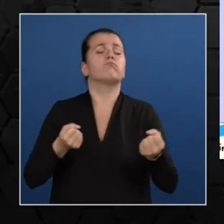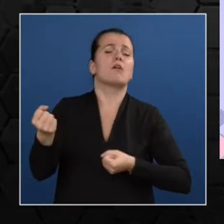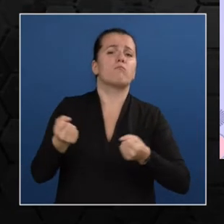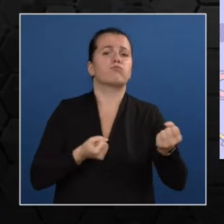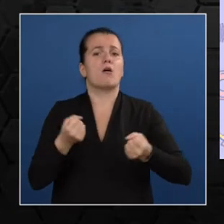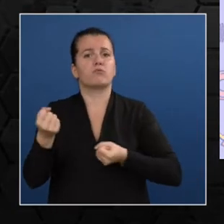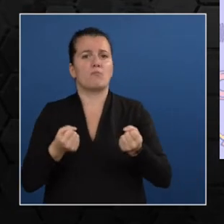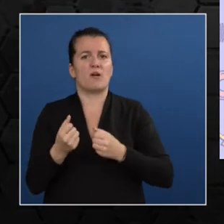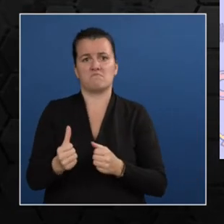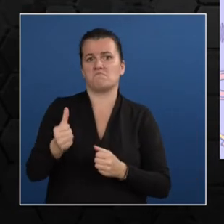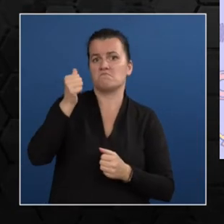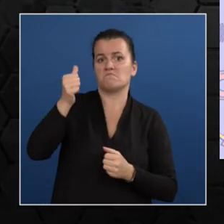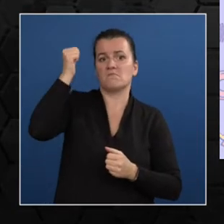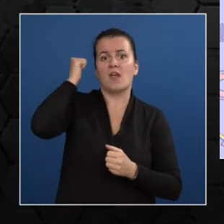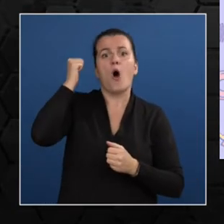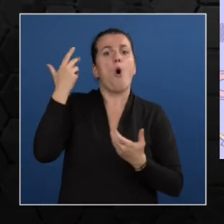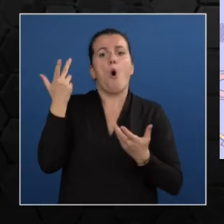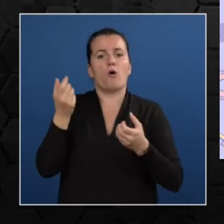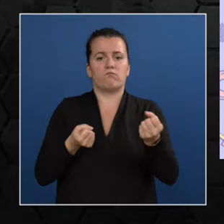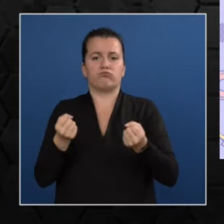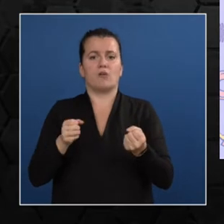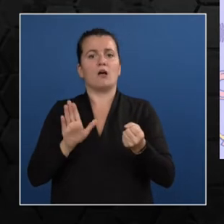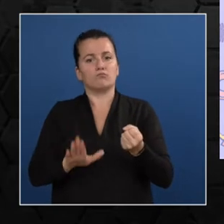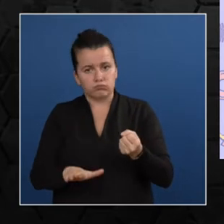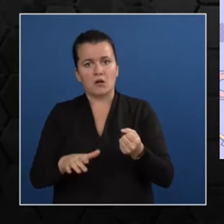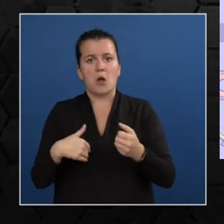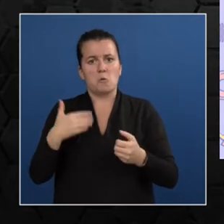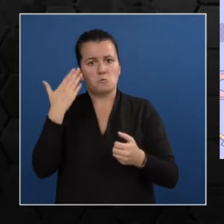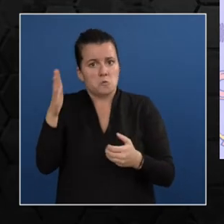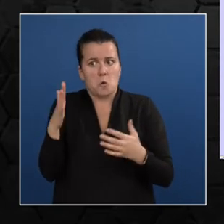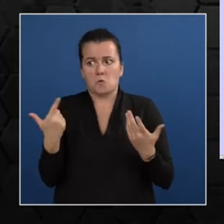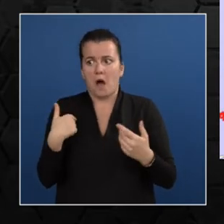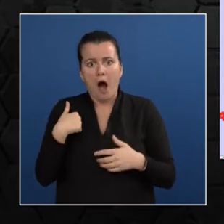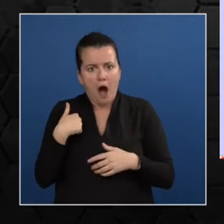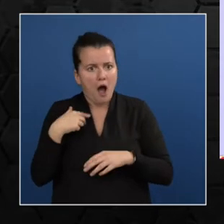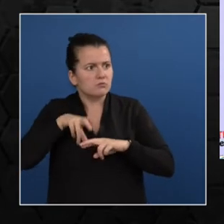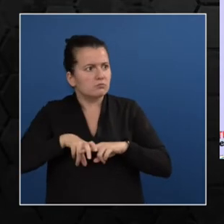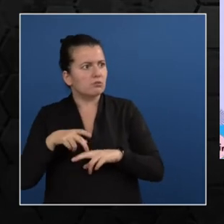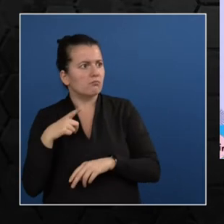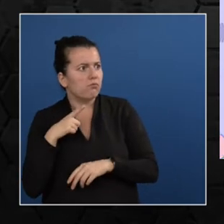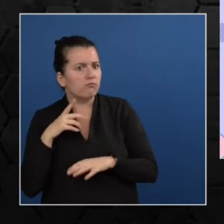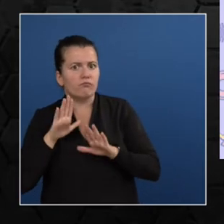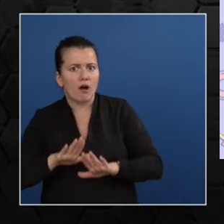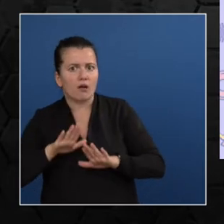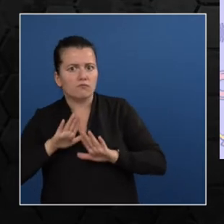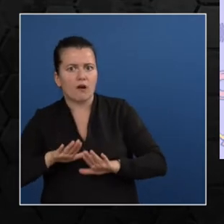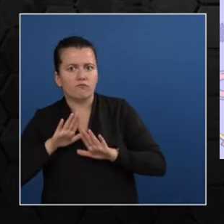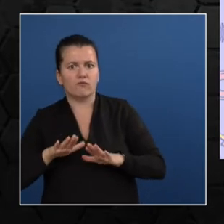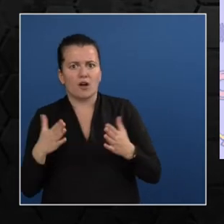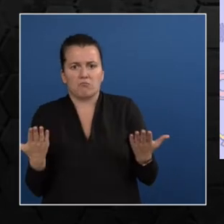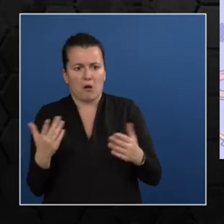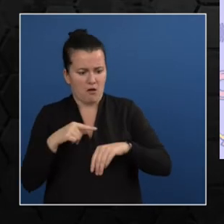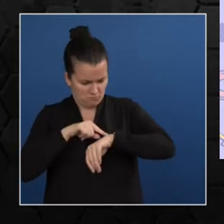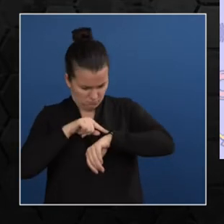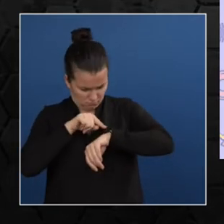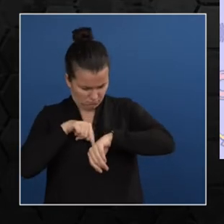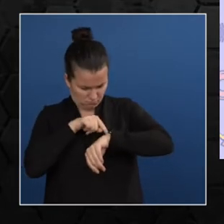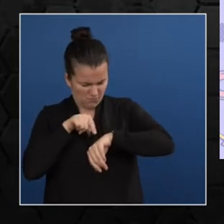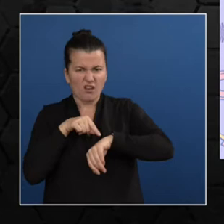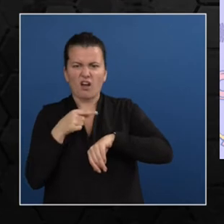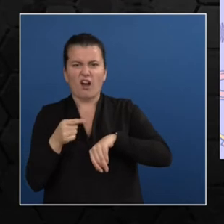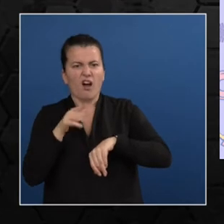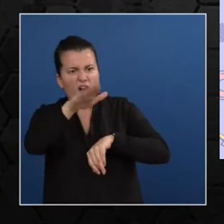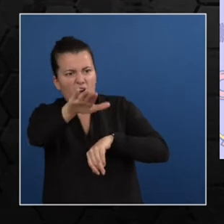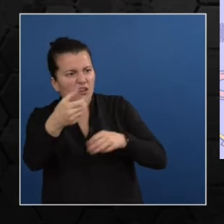main reason behind those delays. You would never be able to find out as to why were you kept waiting at the bus station for approximately 20